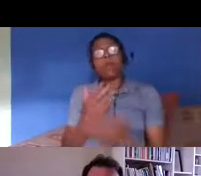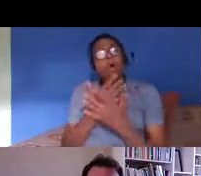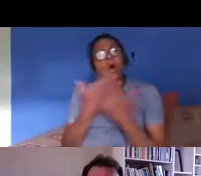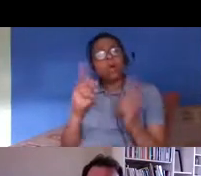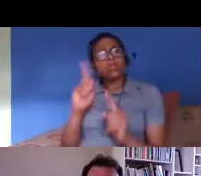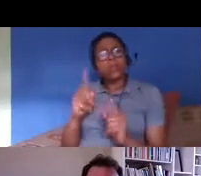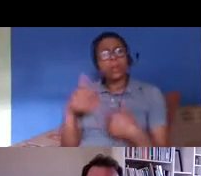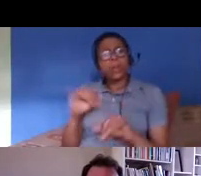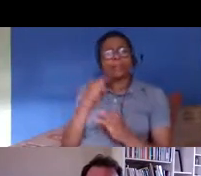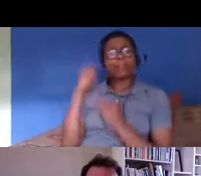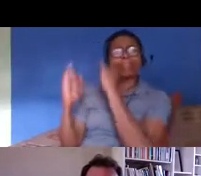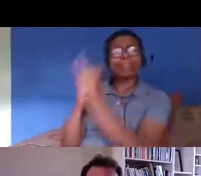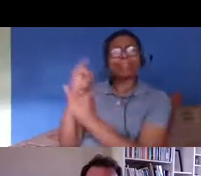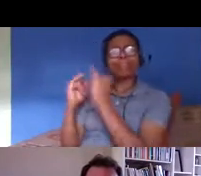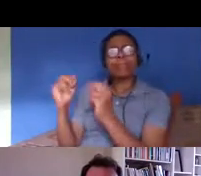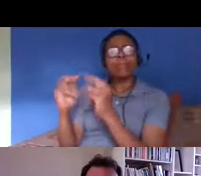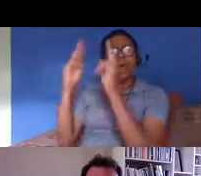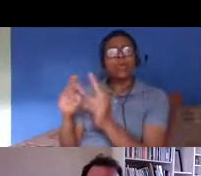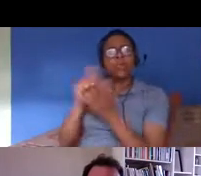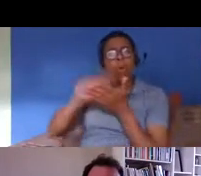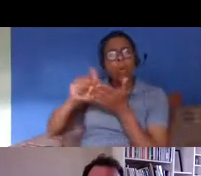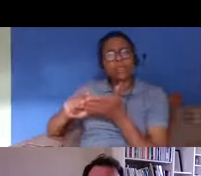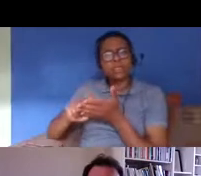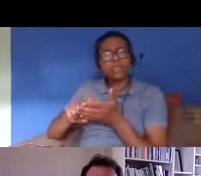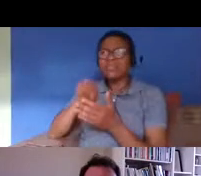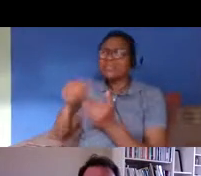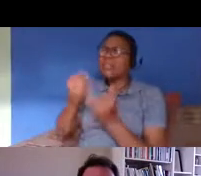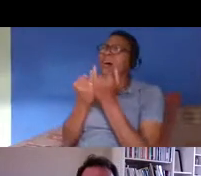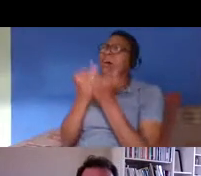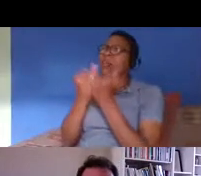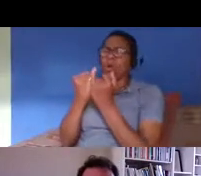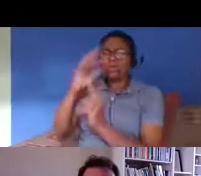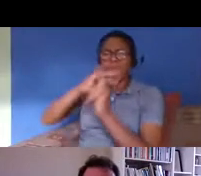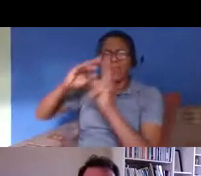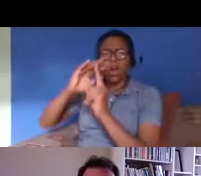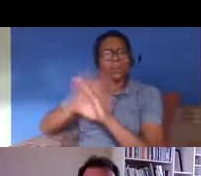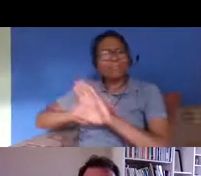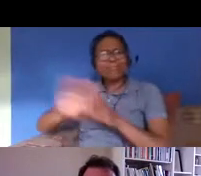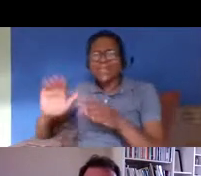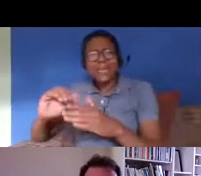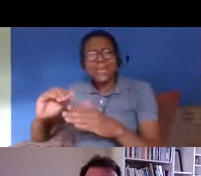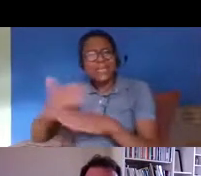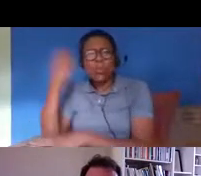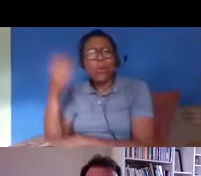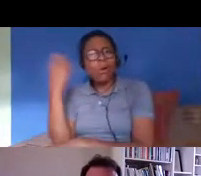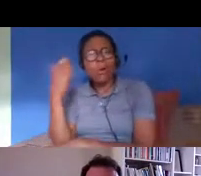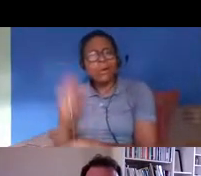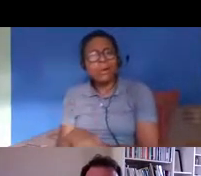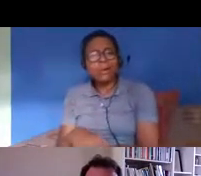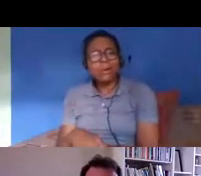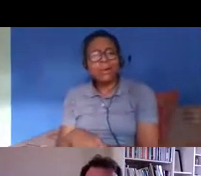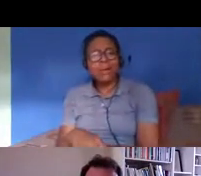really in whether the hostile environment works um it it raises the question of whether the hostile environment really is about